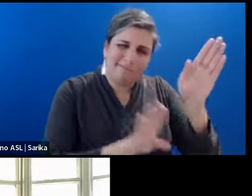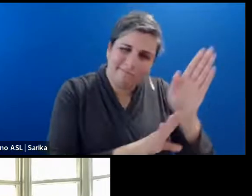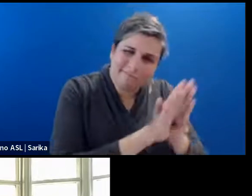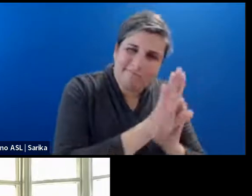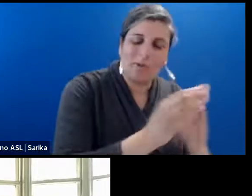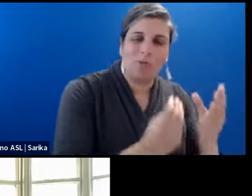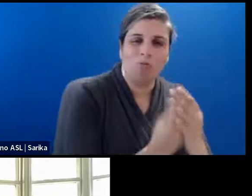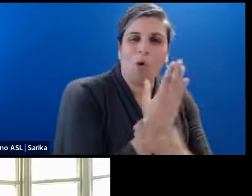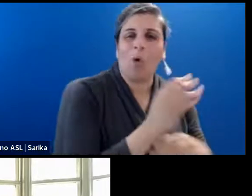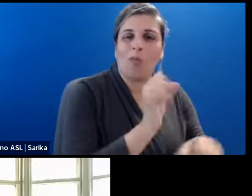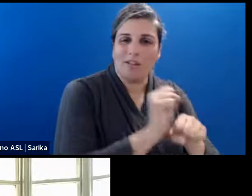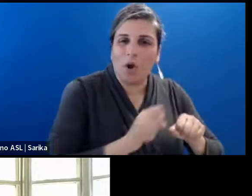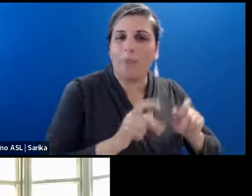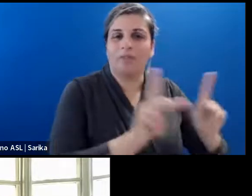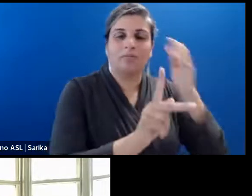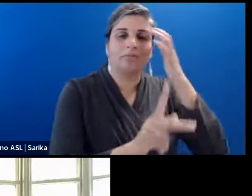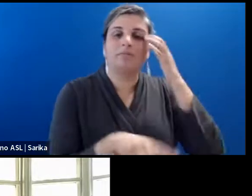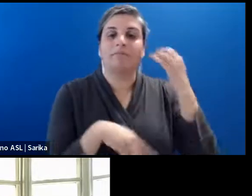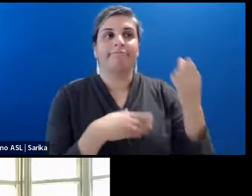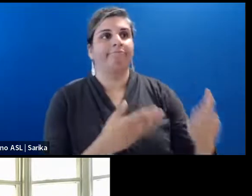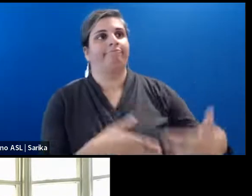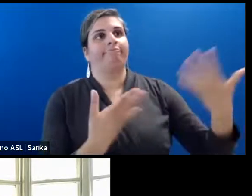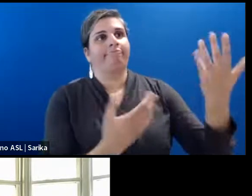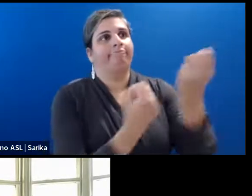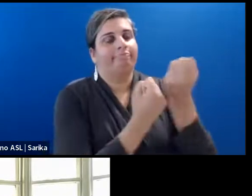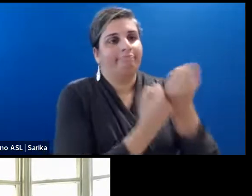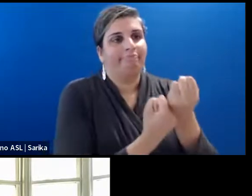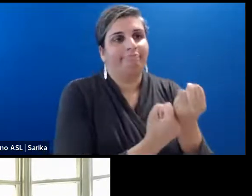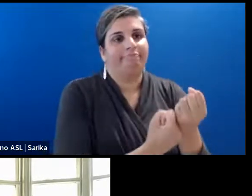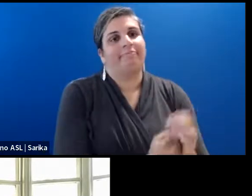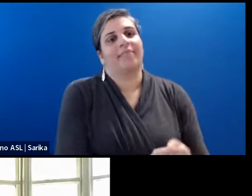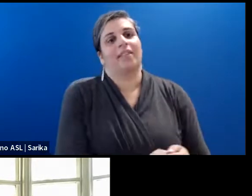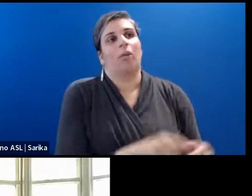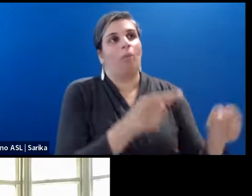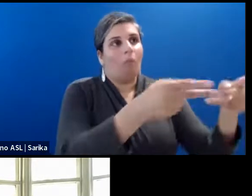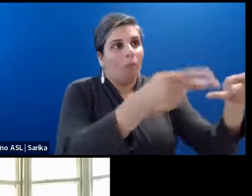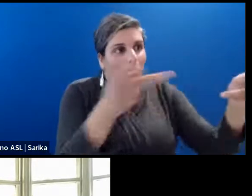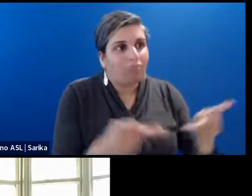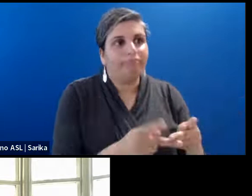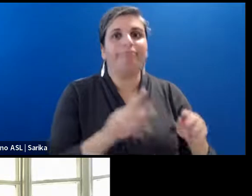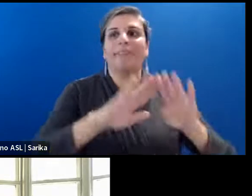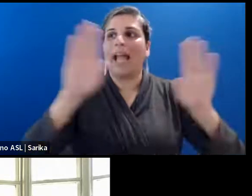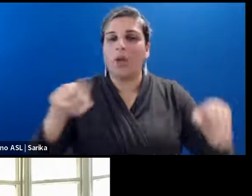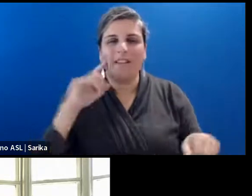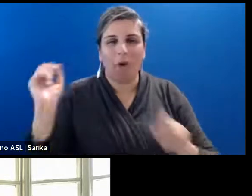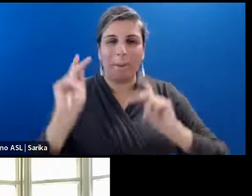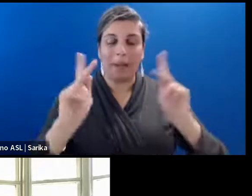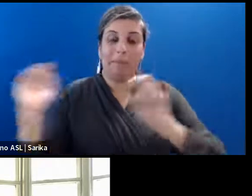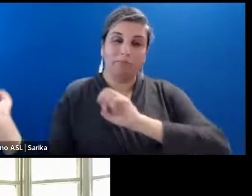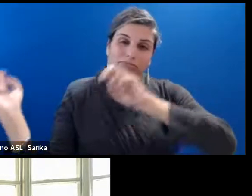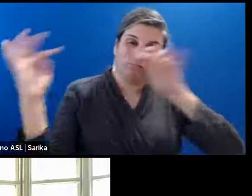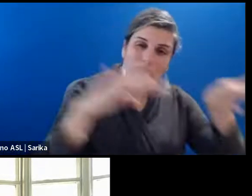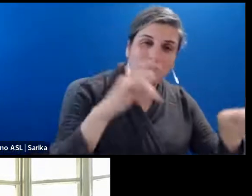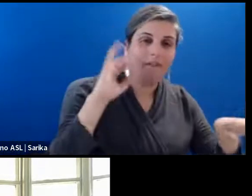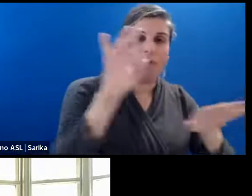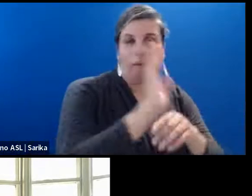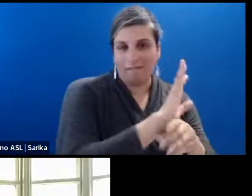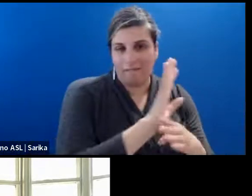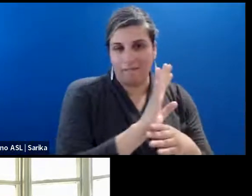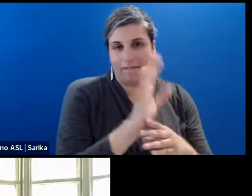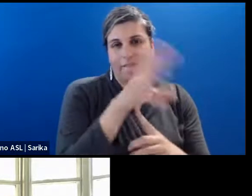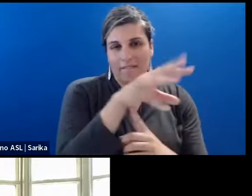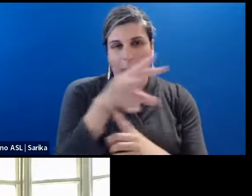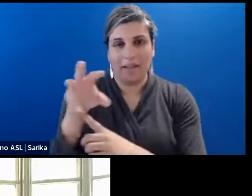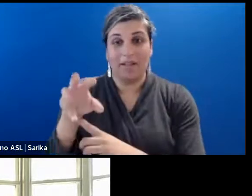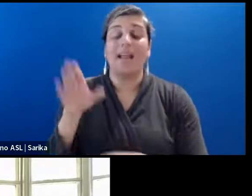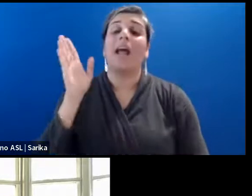film office offers assistance with locations, housing, casting, and crew and tax incentives. And Cesar is going to be talking a